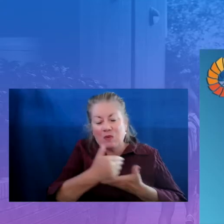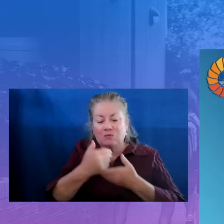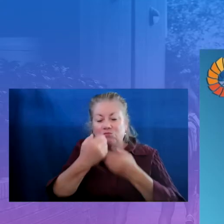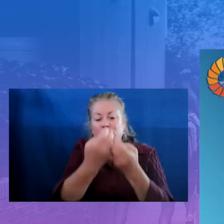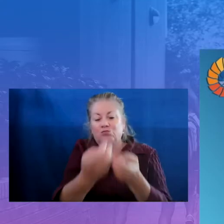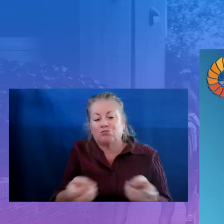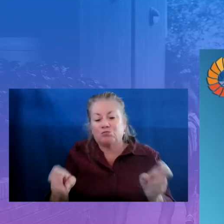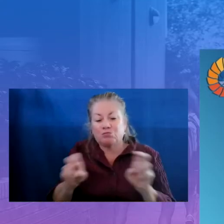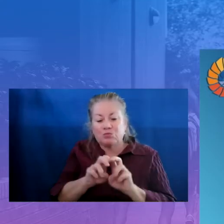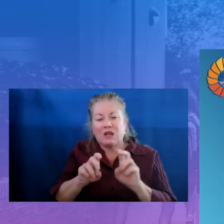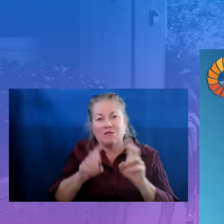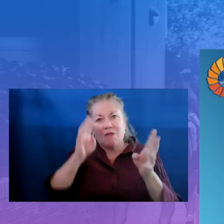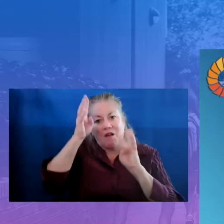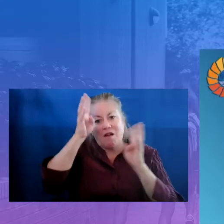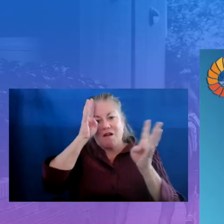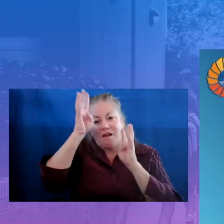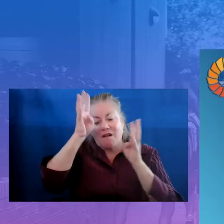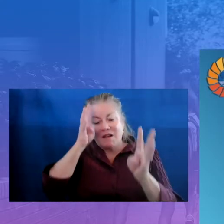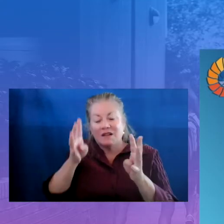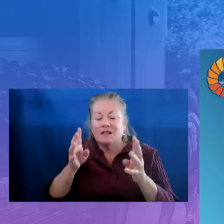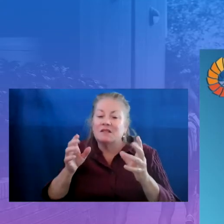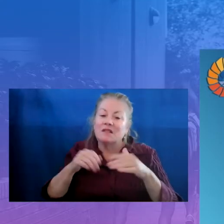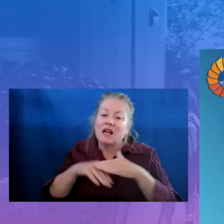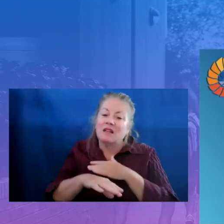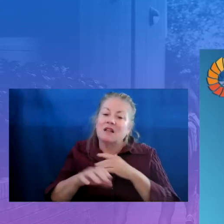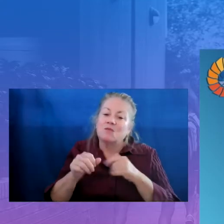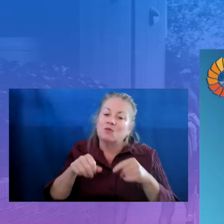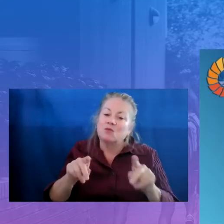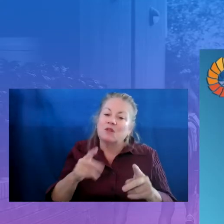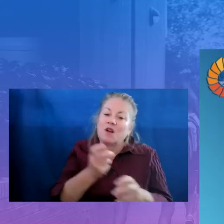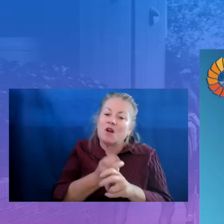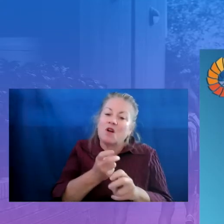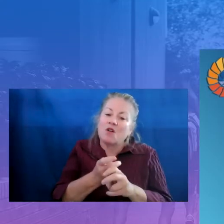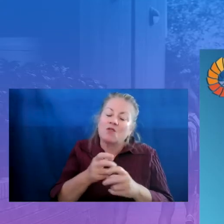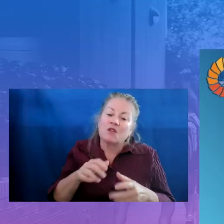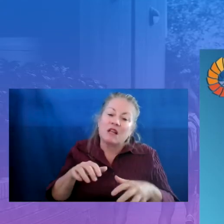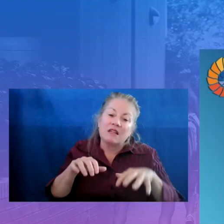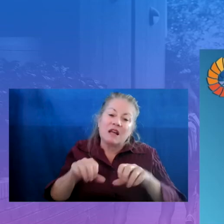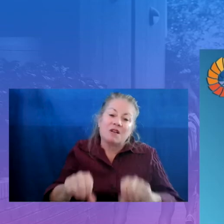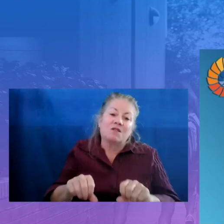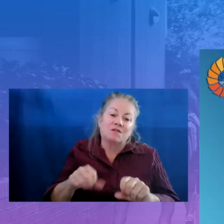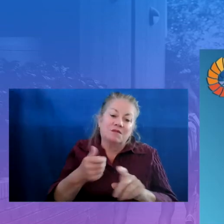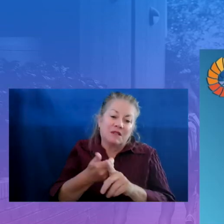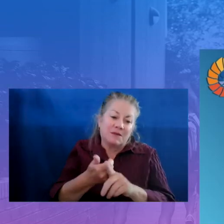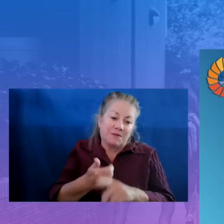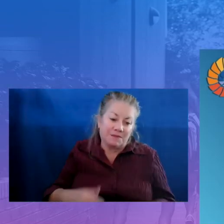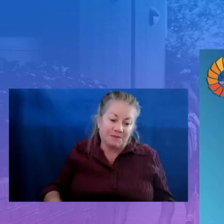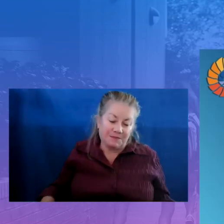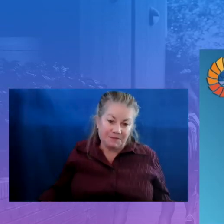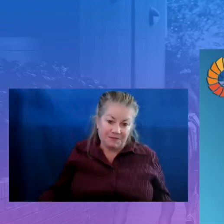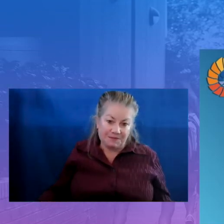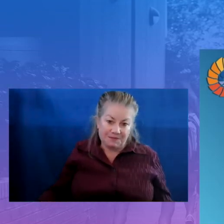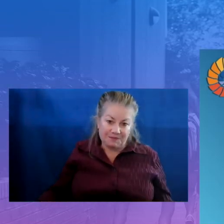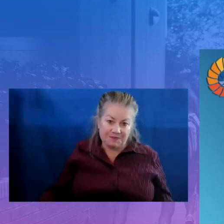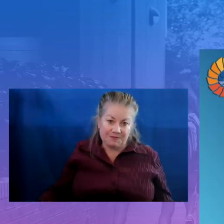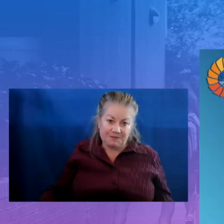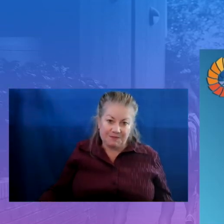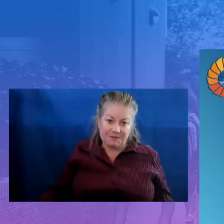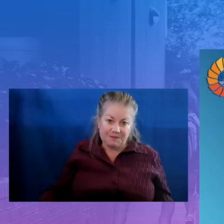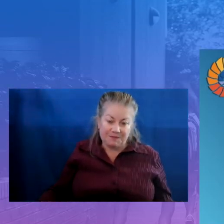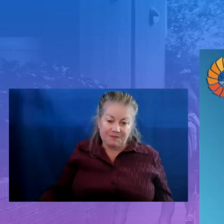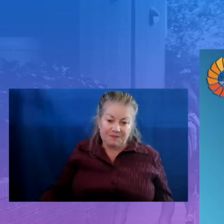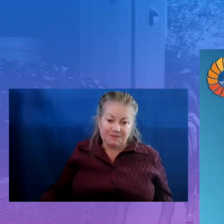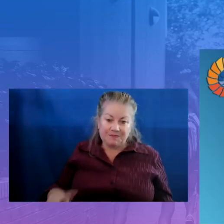that would be hard to tackle on their own. And the second area is around family engagement and youth